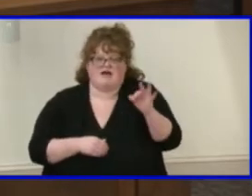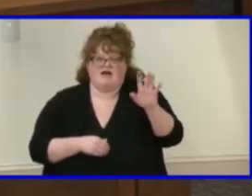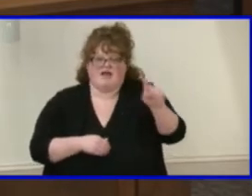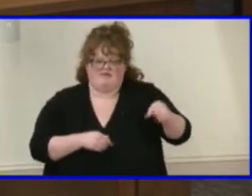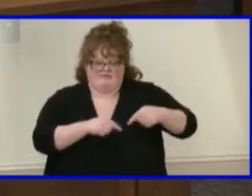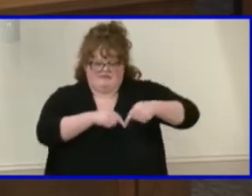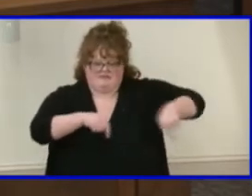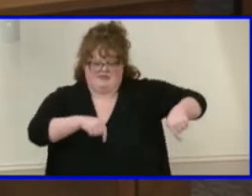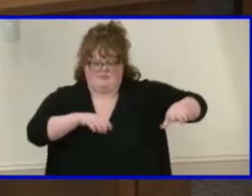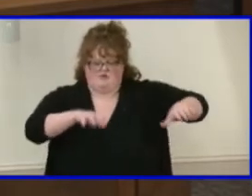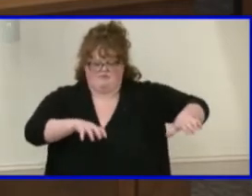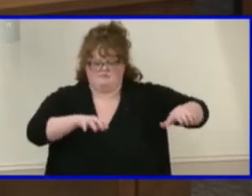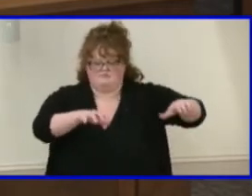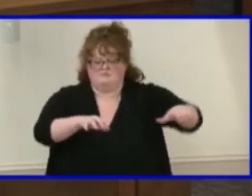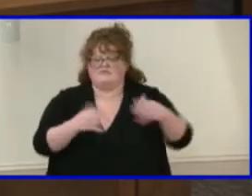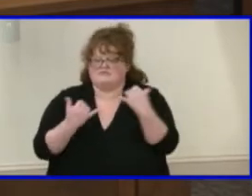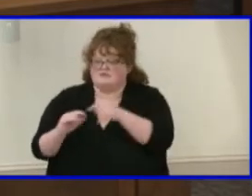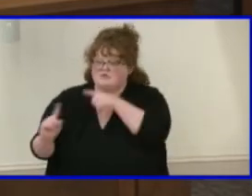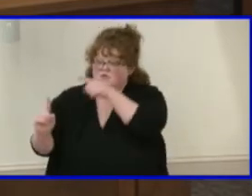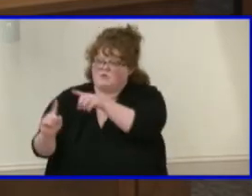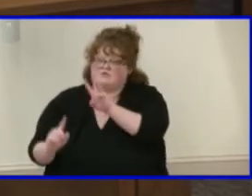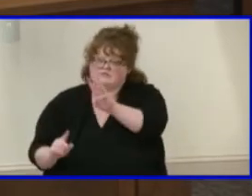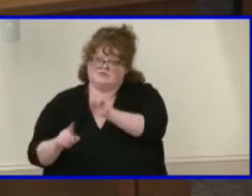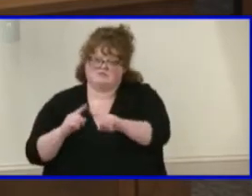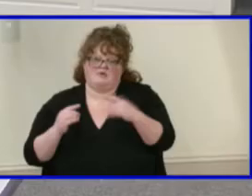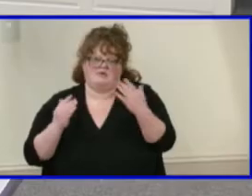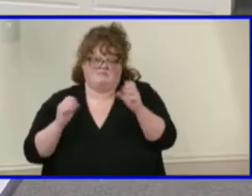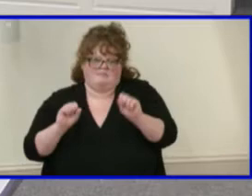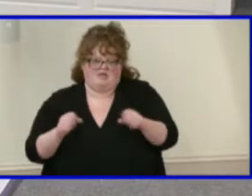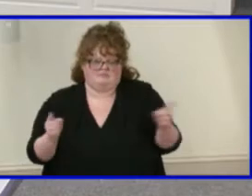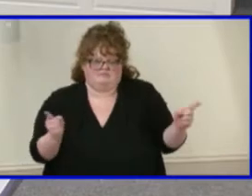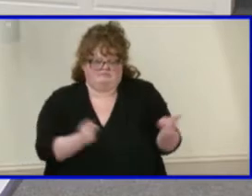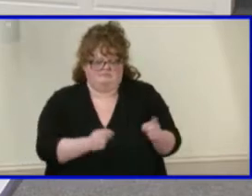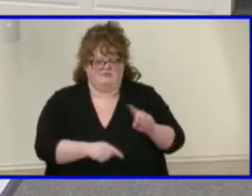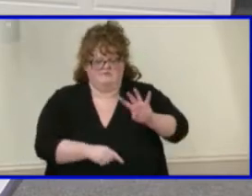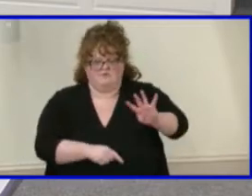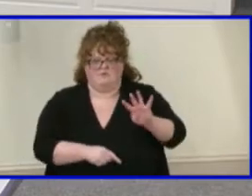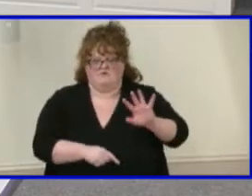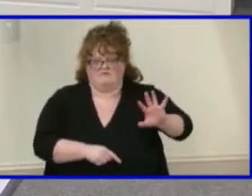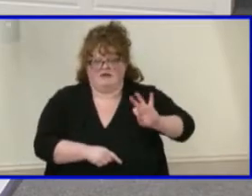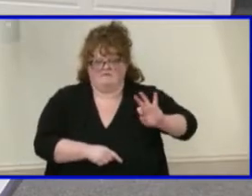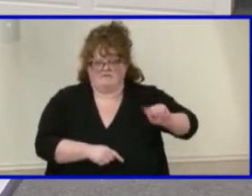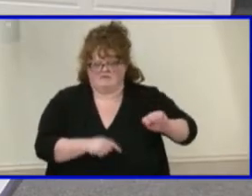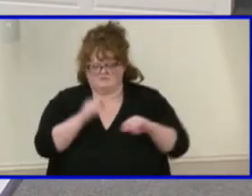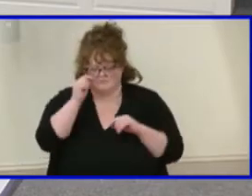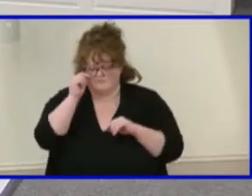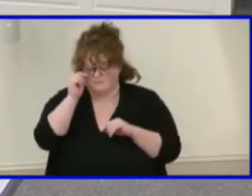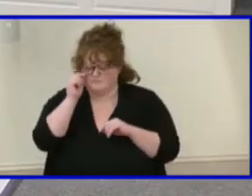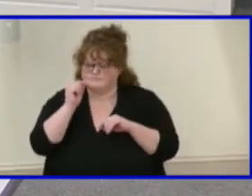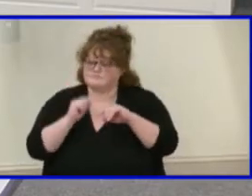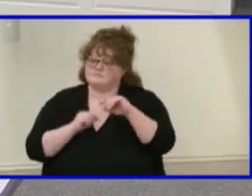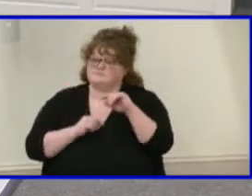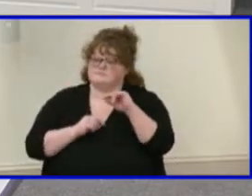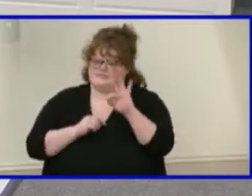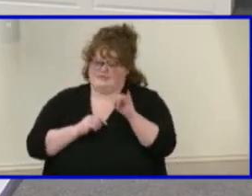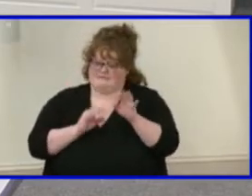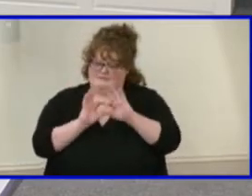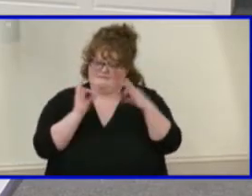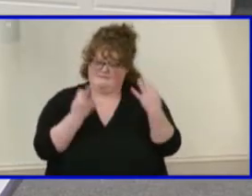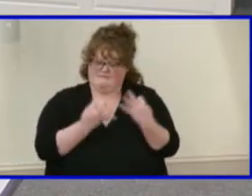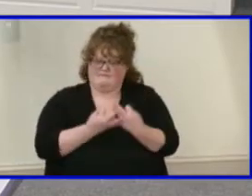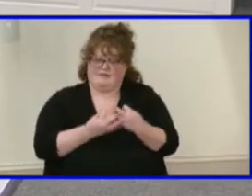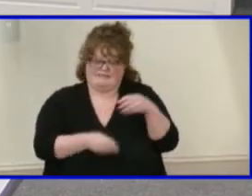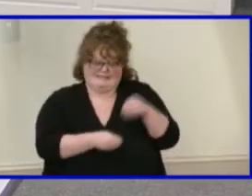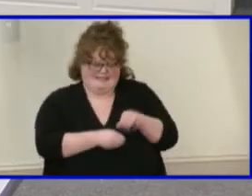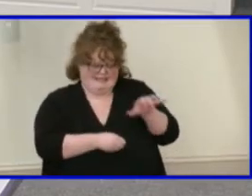still being the goal. Families in these few identified situations have been provided this information and